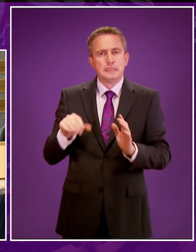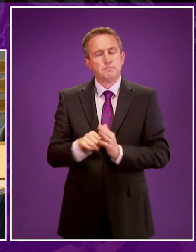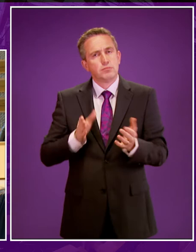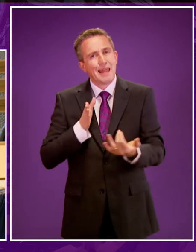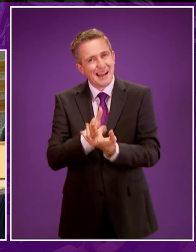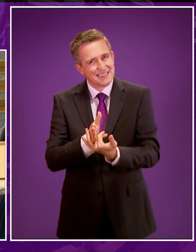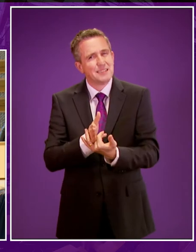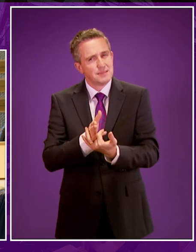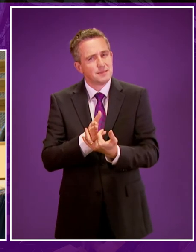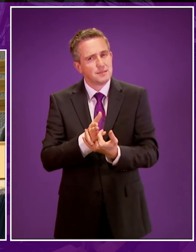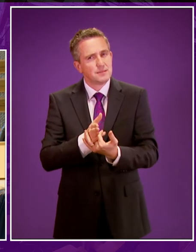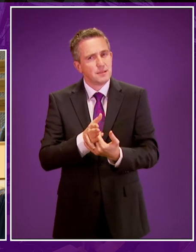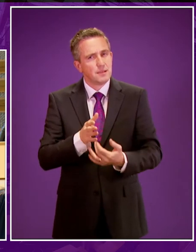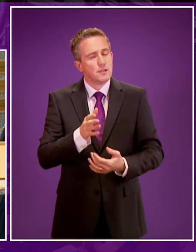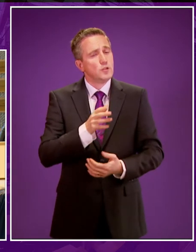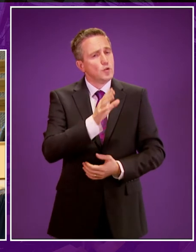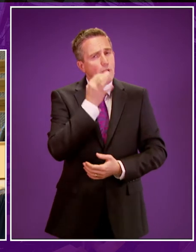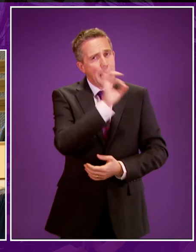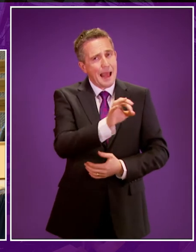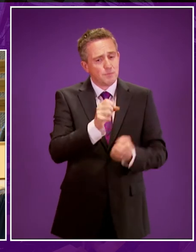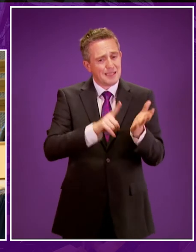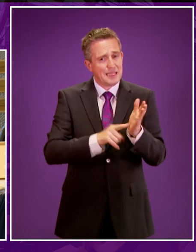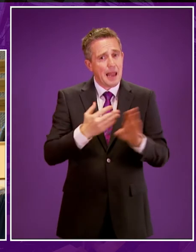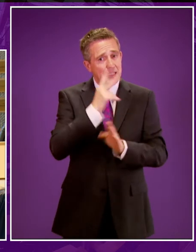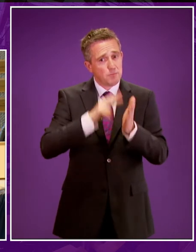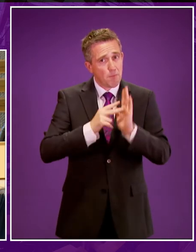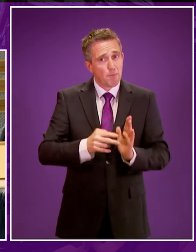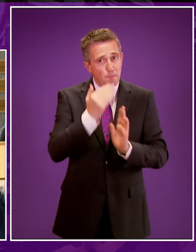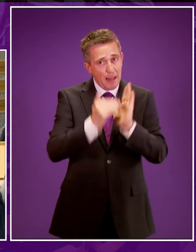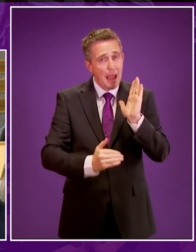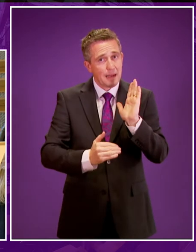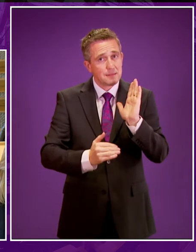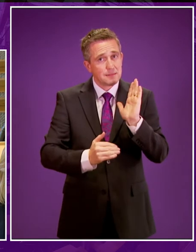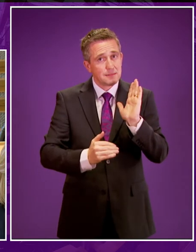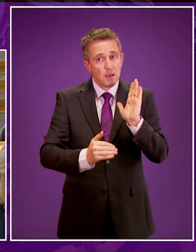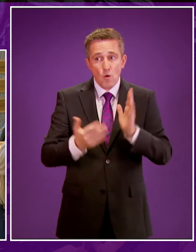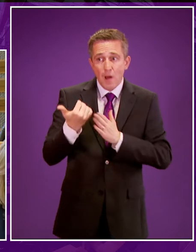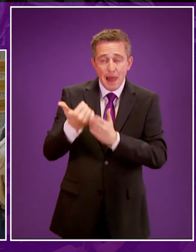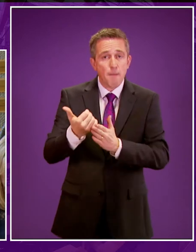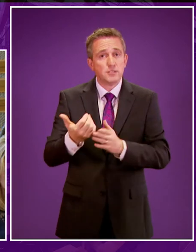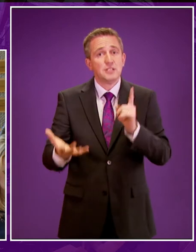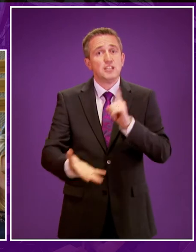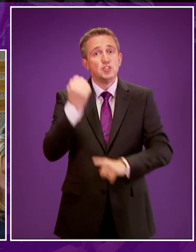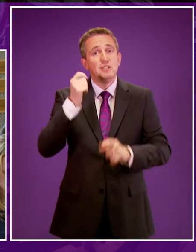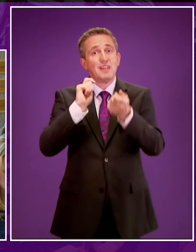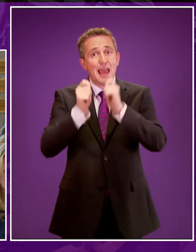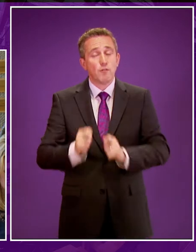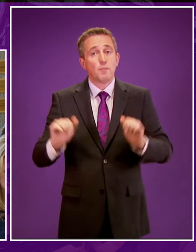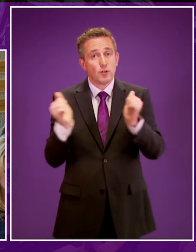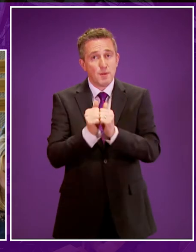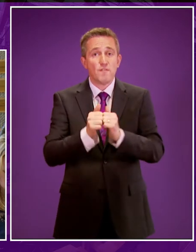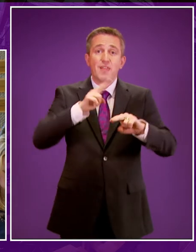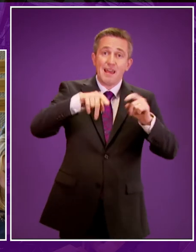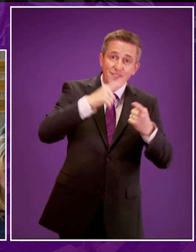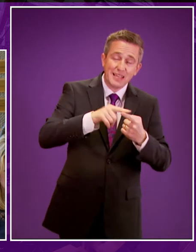may I ask whether the action referred to in the BSL plan will mean that changes will become part of the outcome agreements for FE and HE